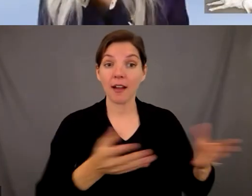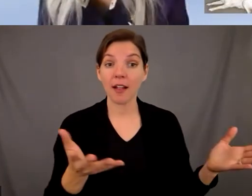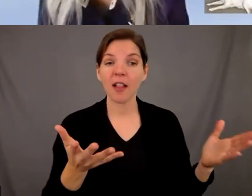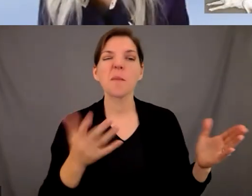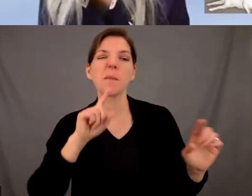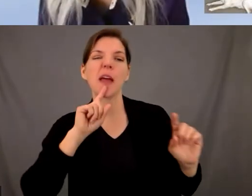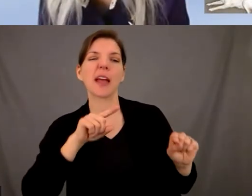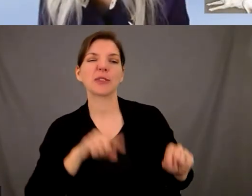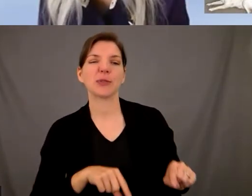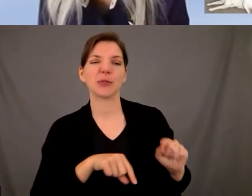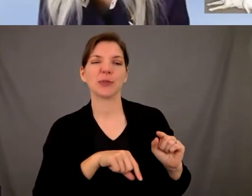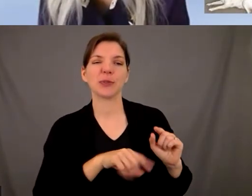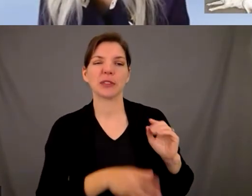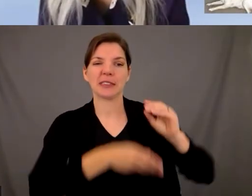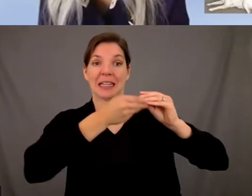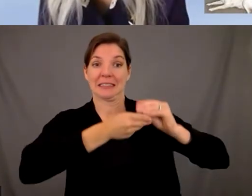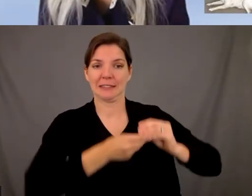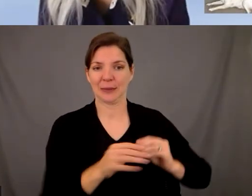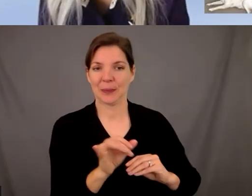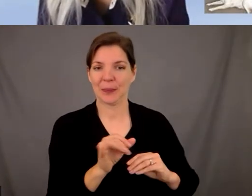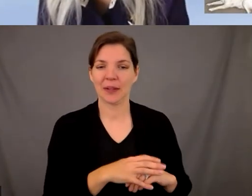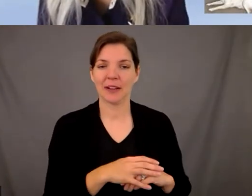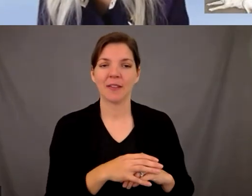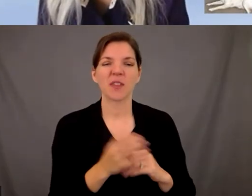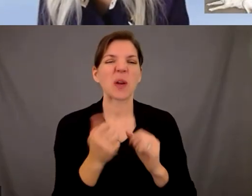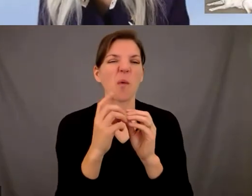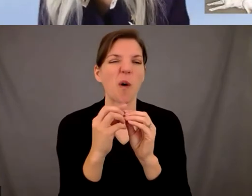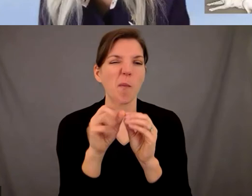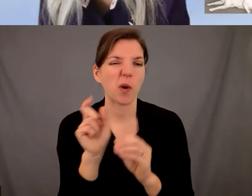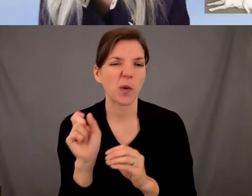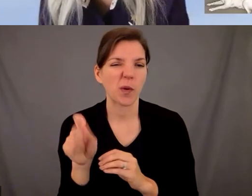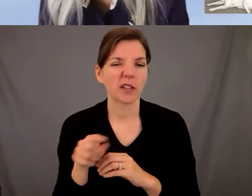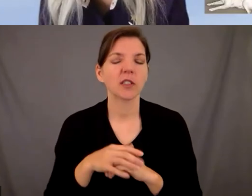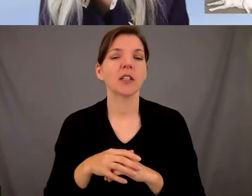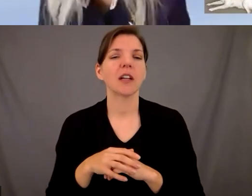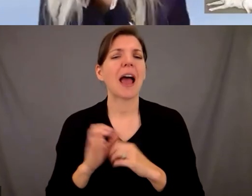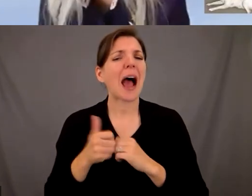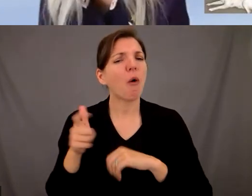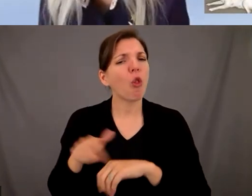let's try to get one more one or two more in there how long does it take to get a service dog